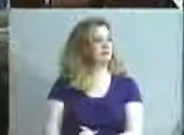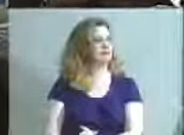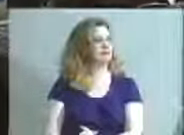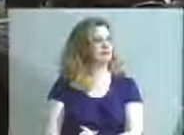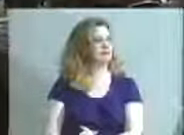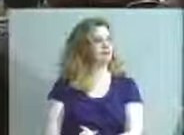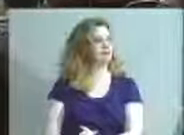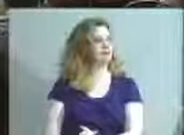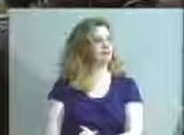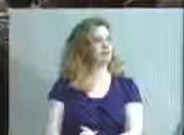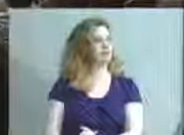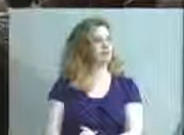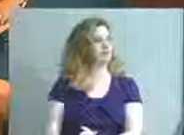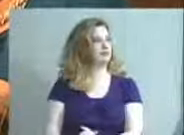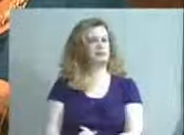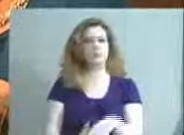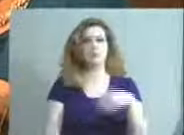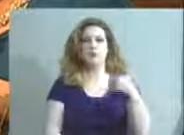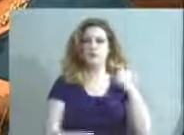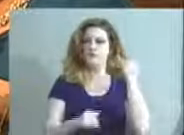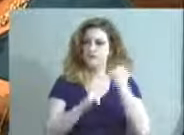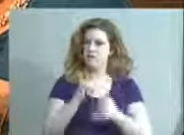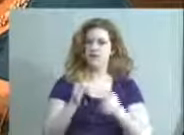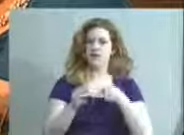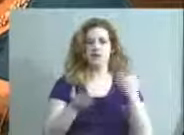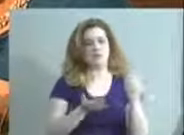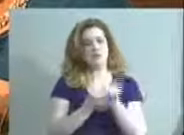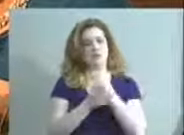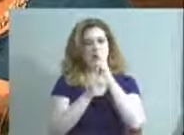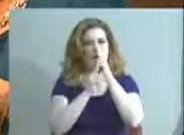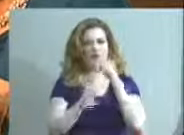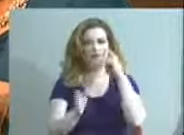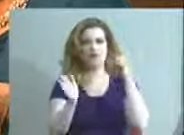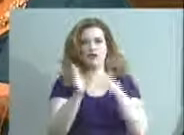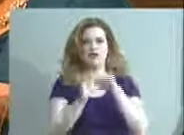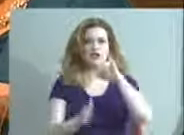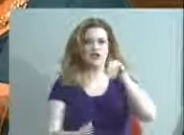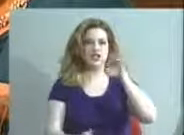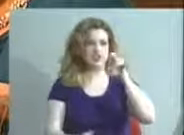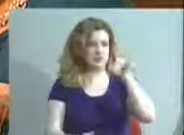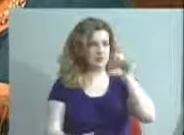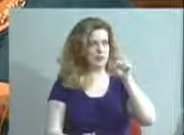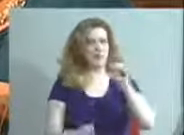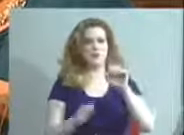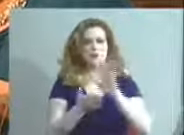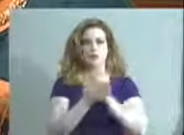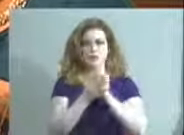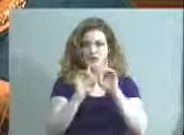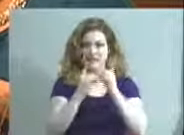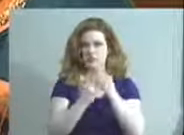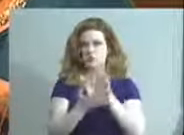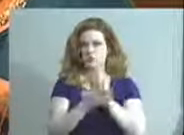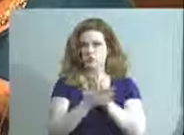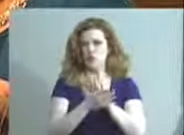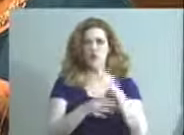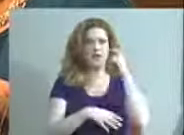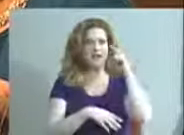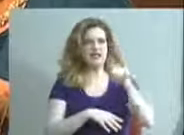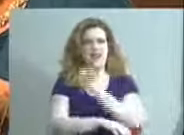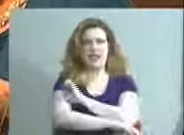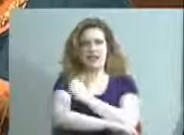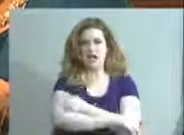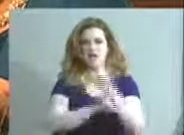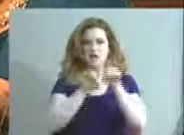Finally, is a privilege and honor to recognize the Jefferson County Public School District schools that received Energy Star